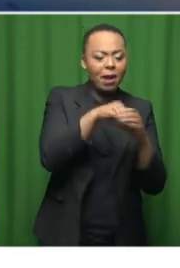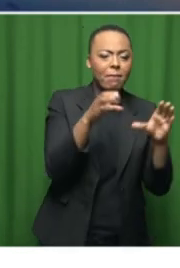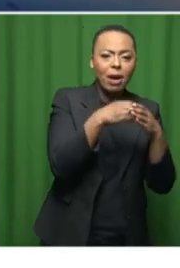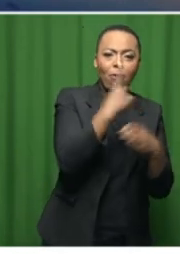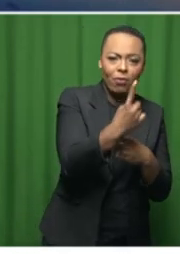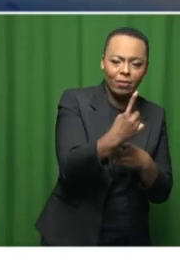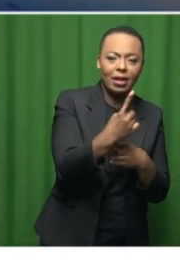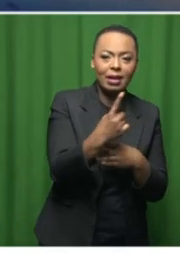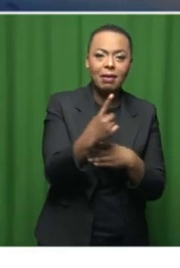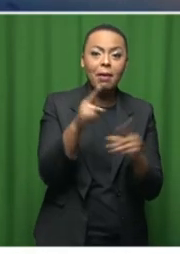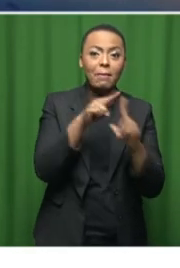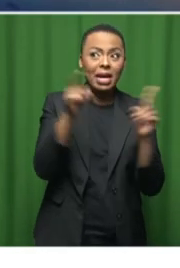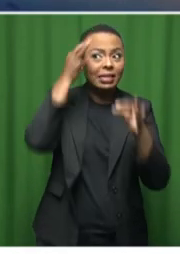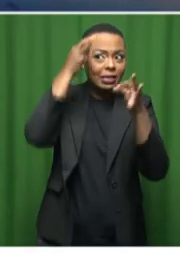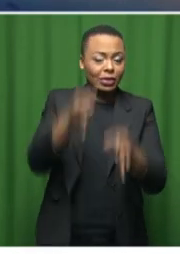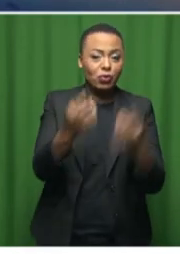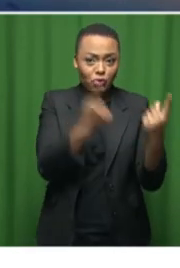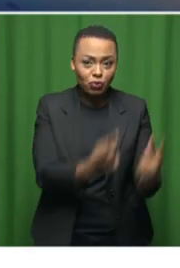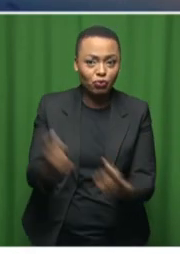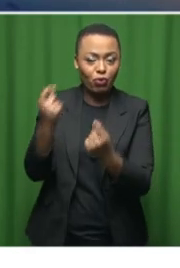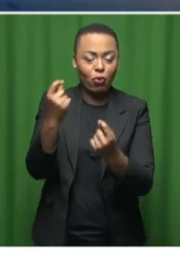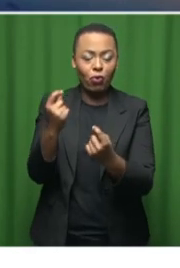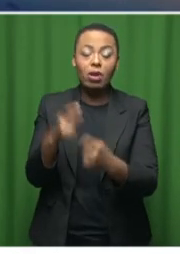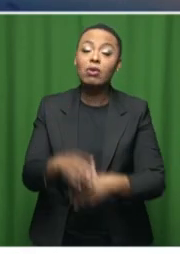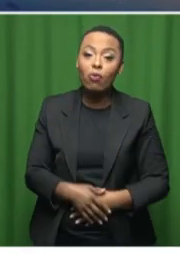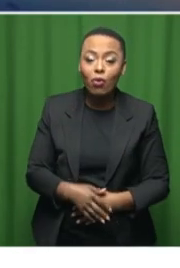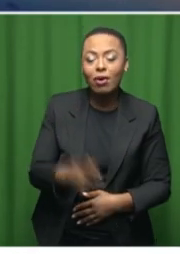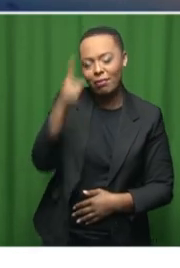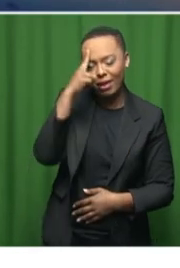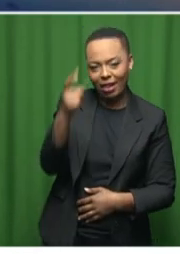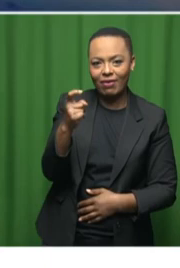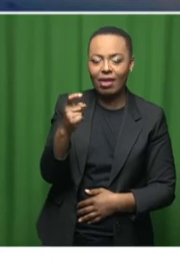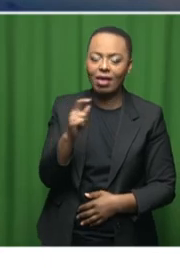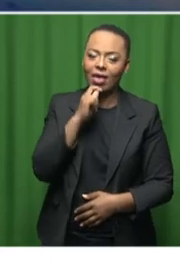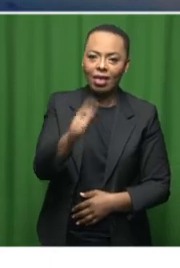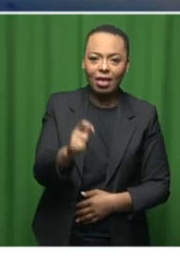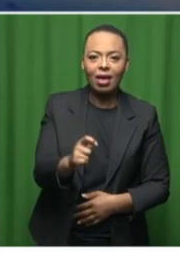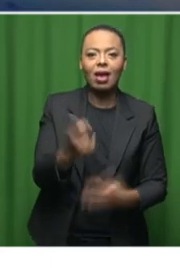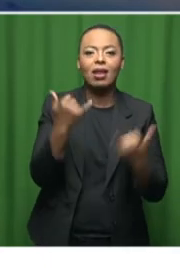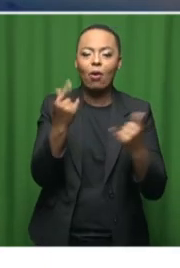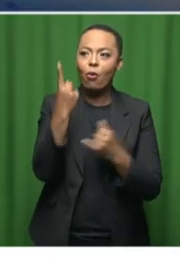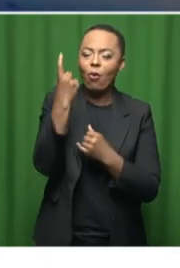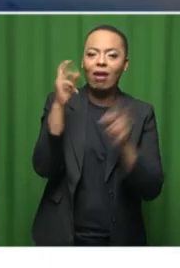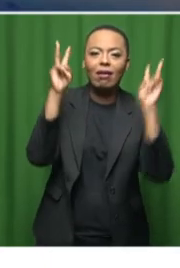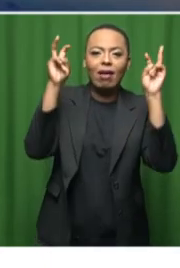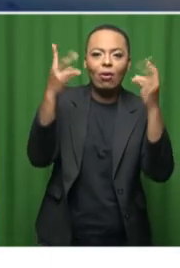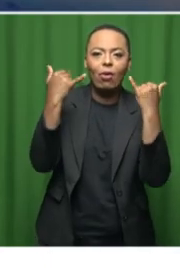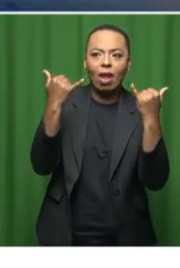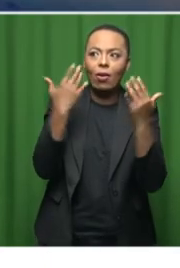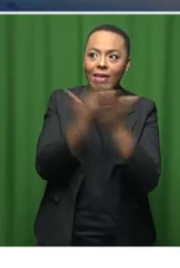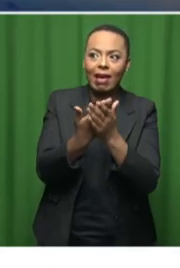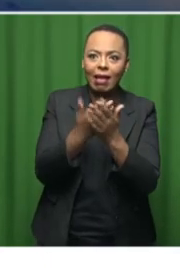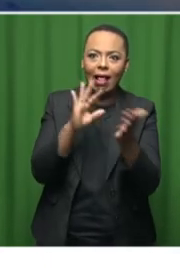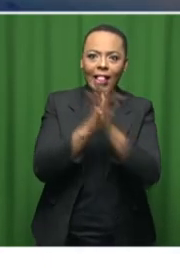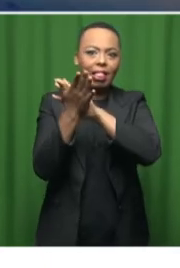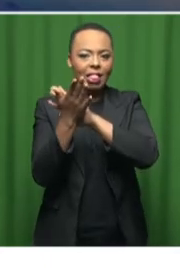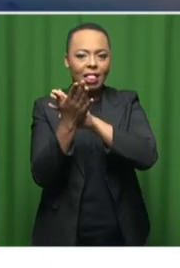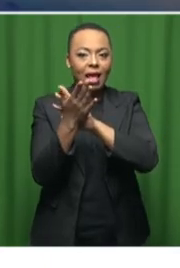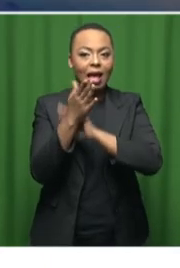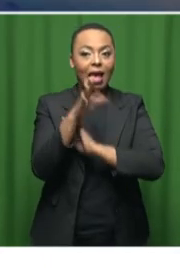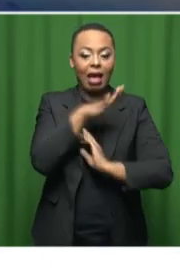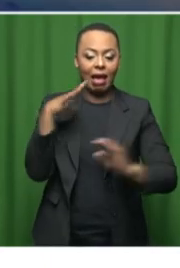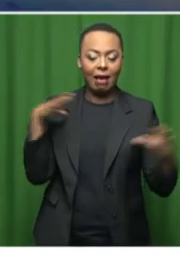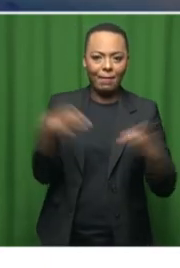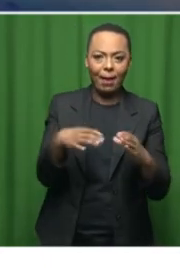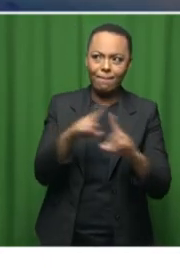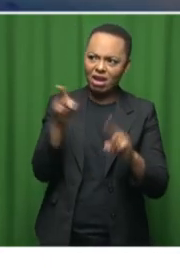then a decision had to be taken. And believe you me, that was one matter that could have collapsed the assembly. But